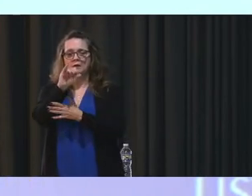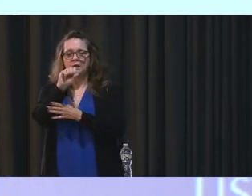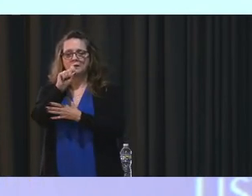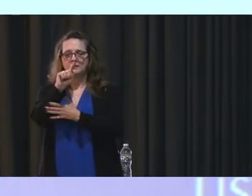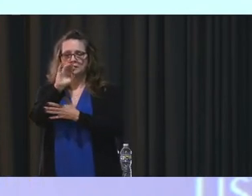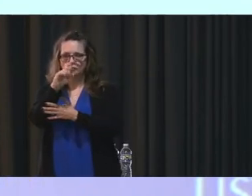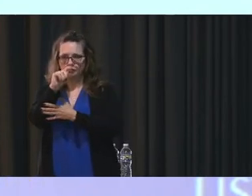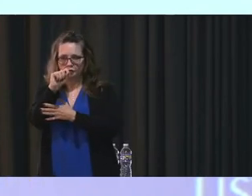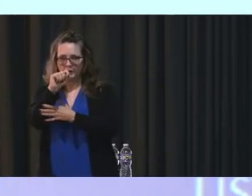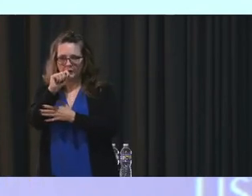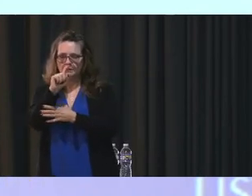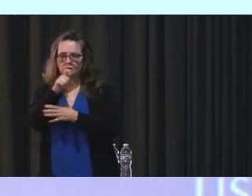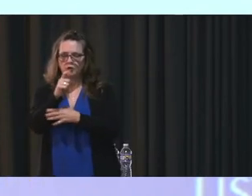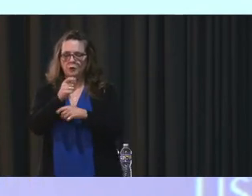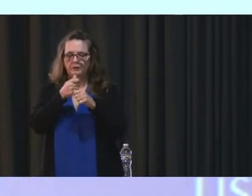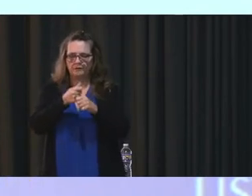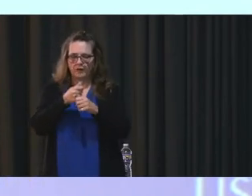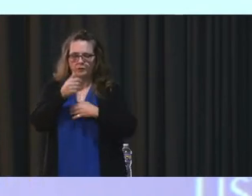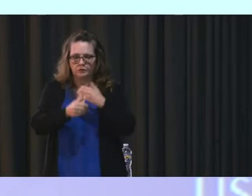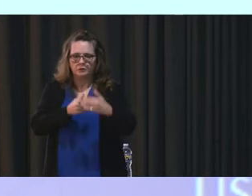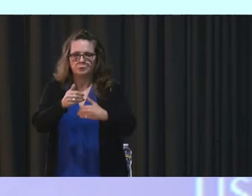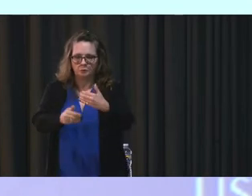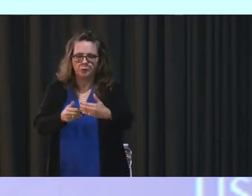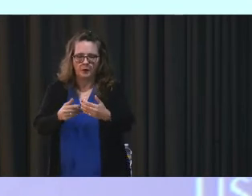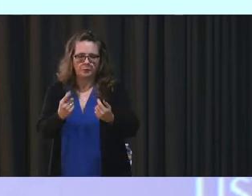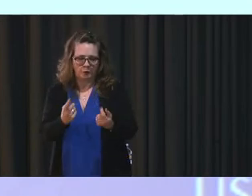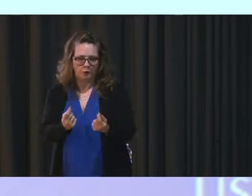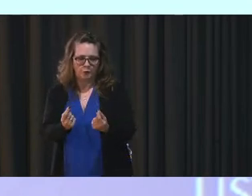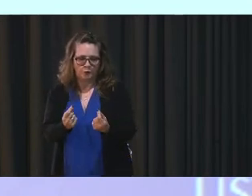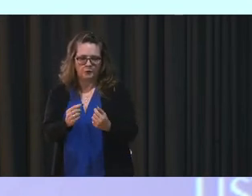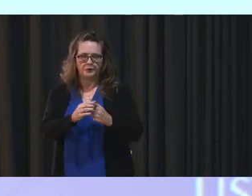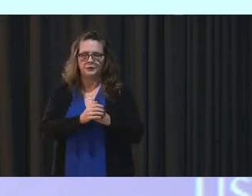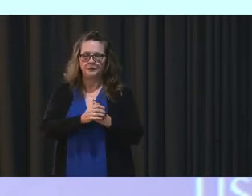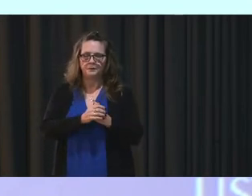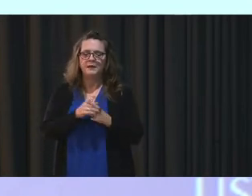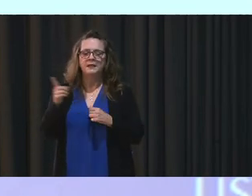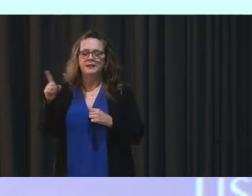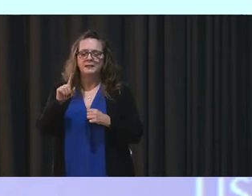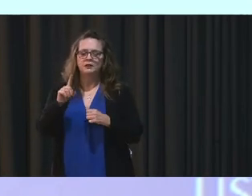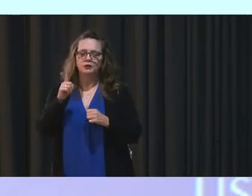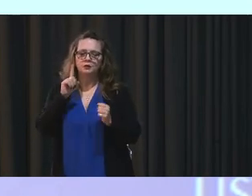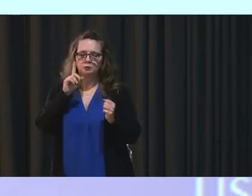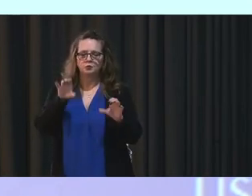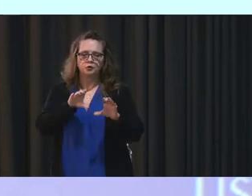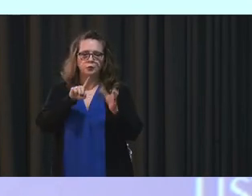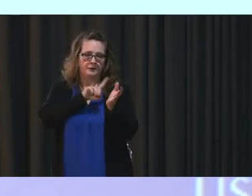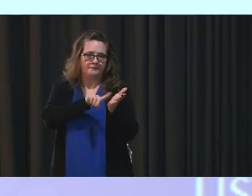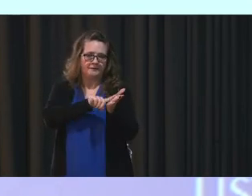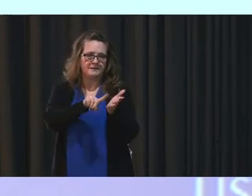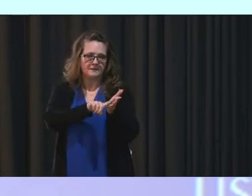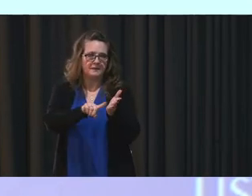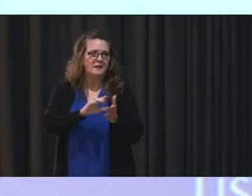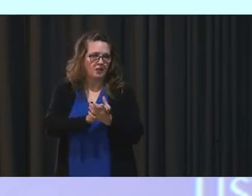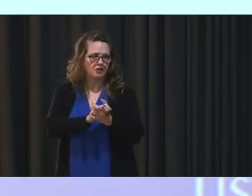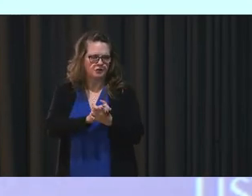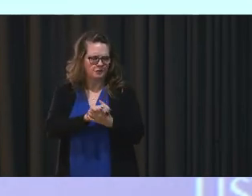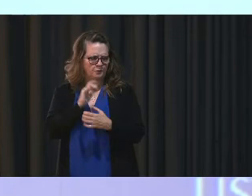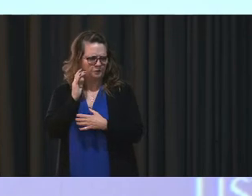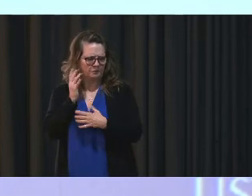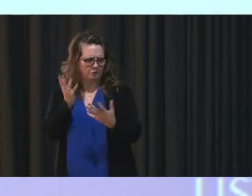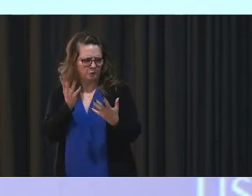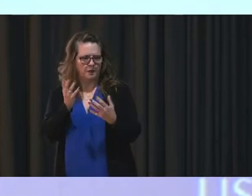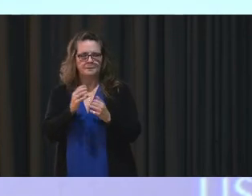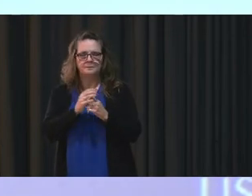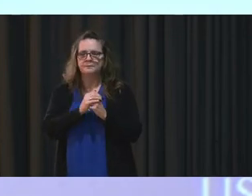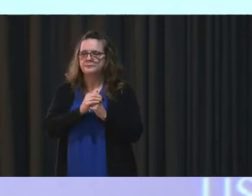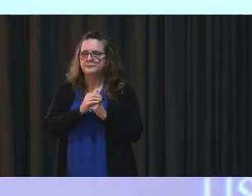if we have not done so, I don't know how recent this is, the proper investigation can be done, so we